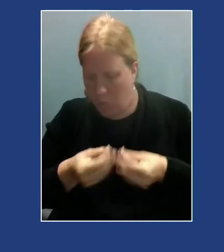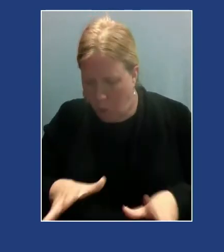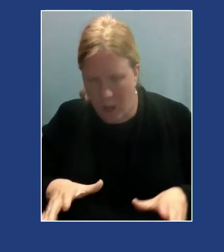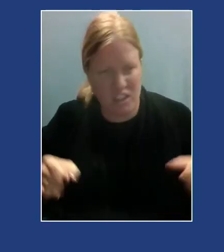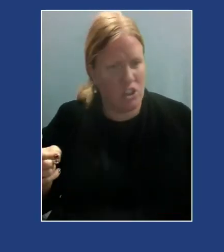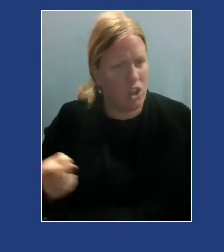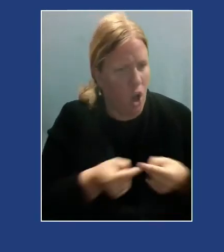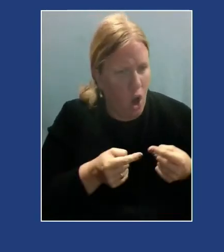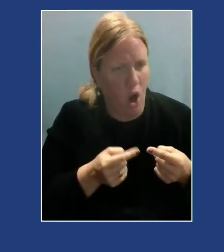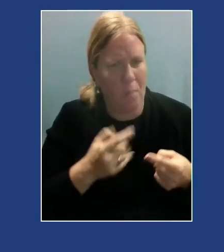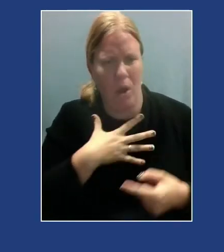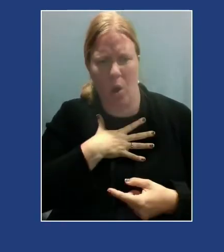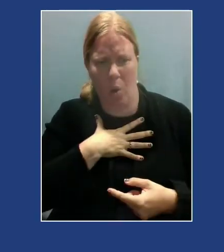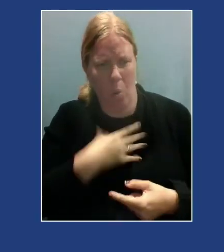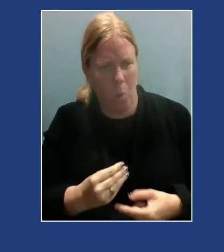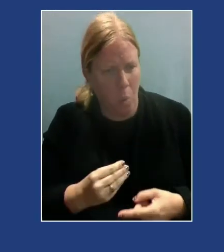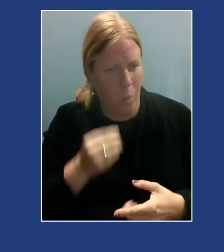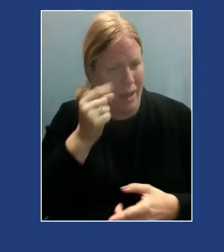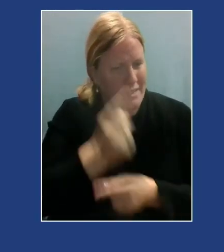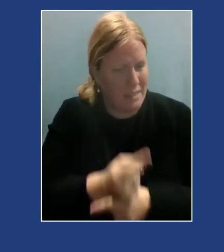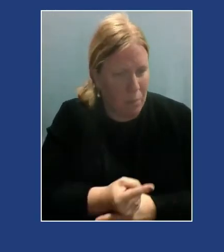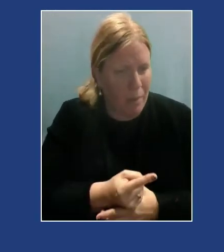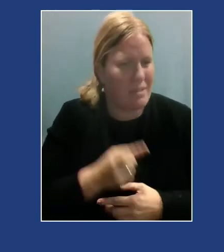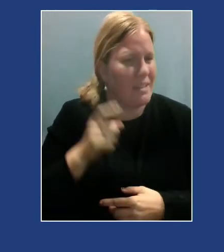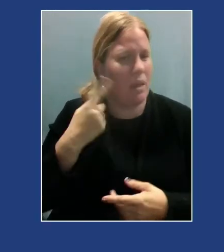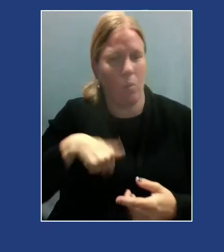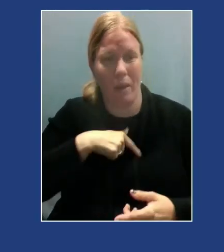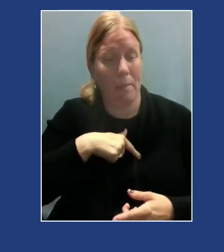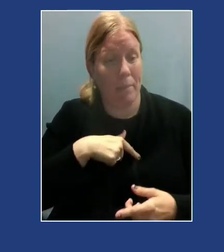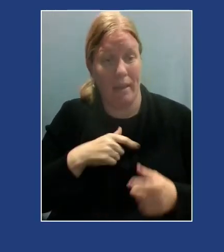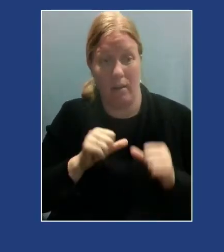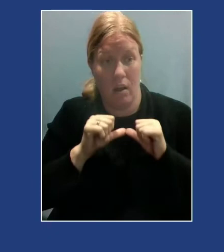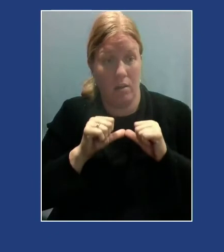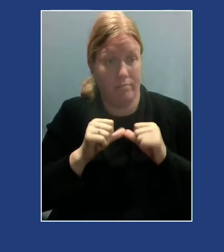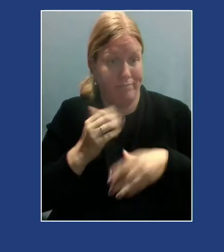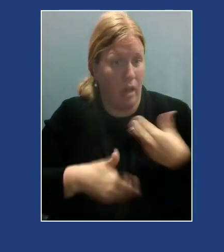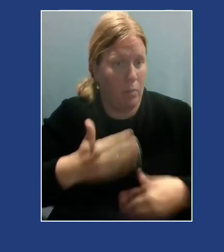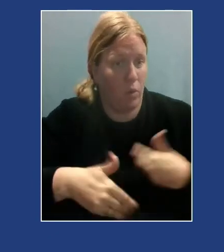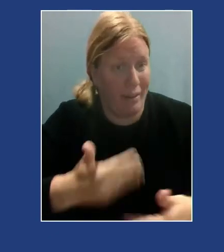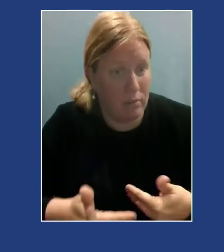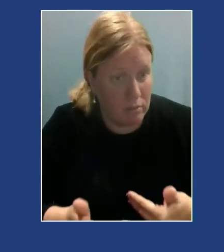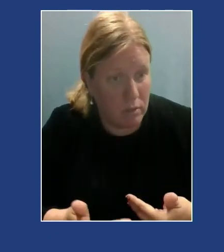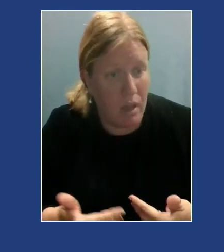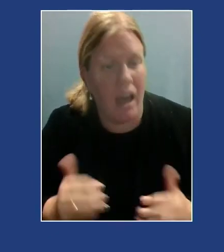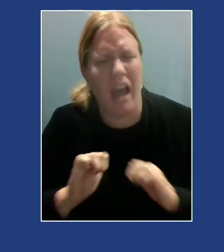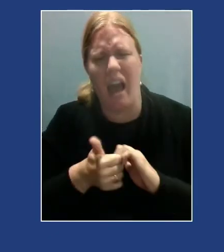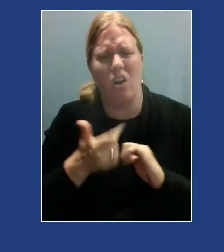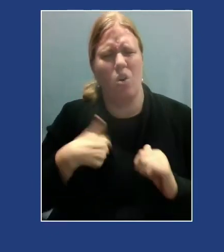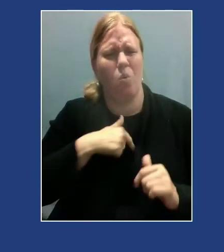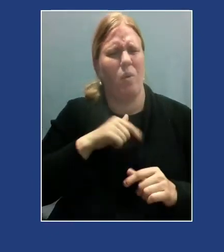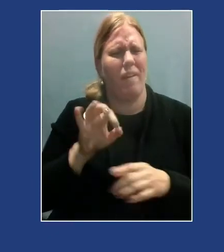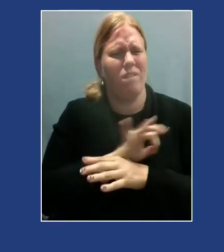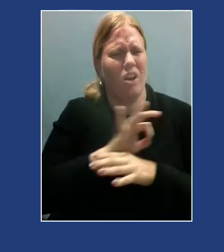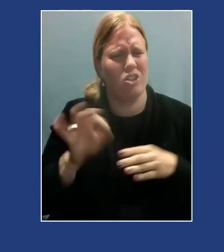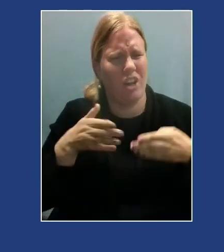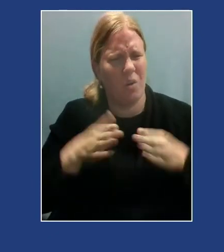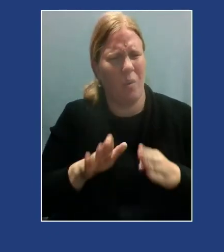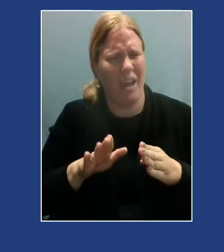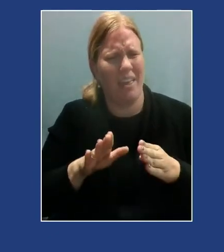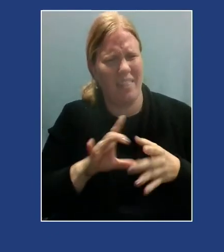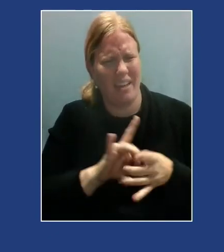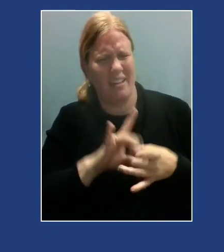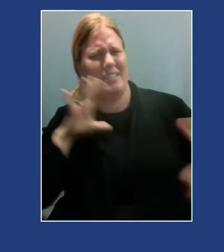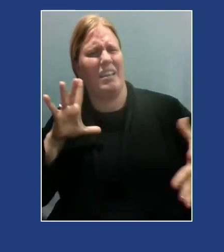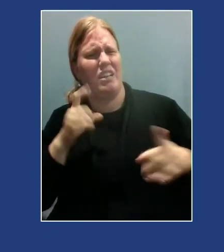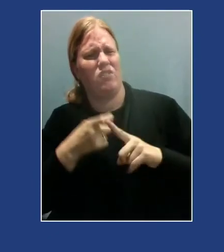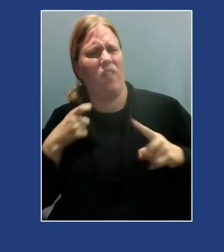supremacy that we've been operating in. How have we functioned in a way that maintained a disconnection from our wholeness? And